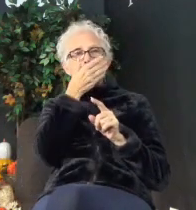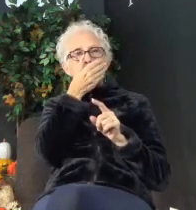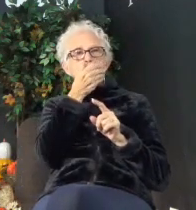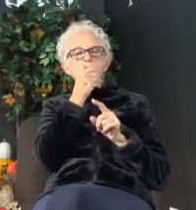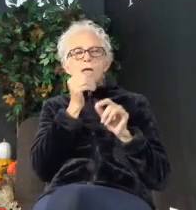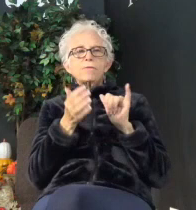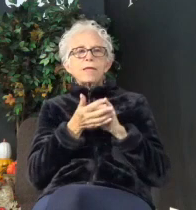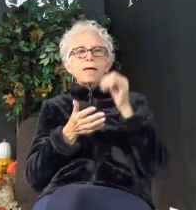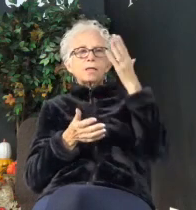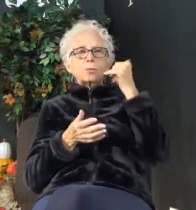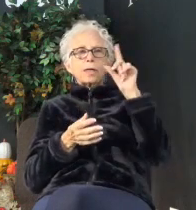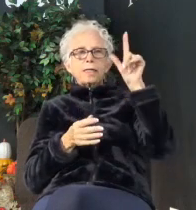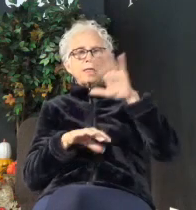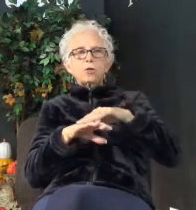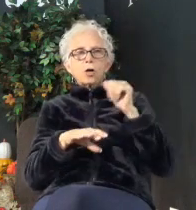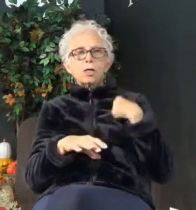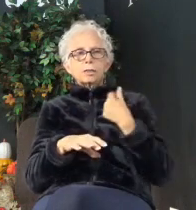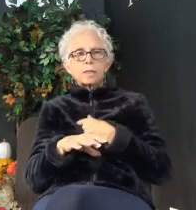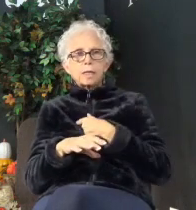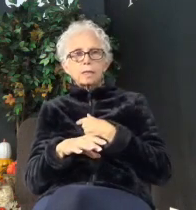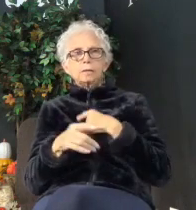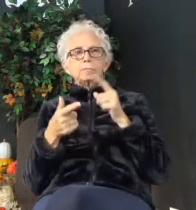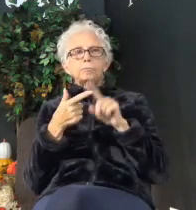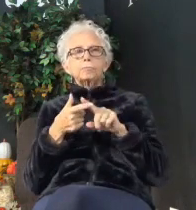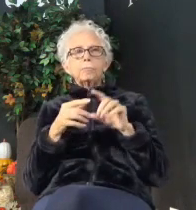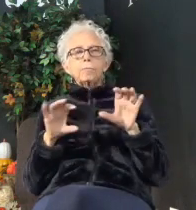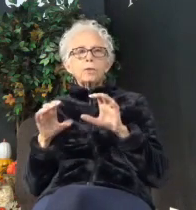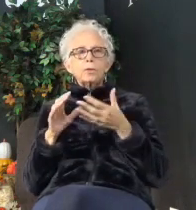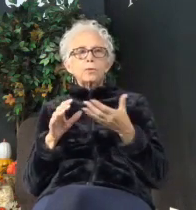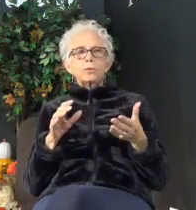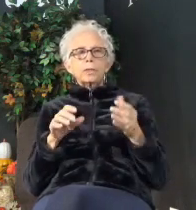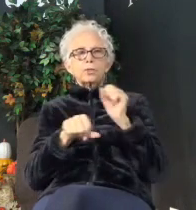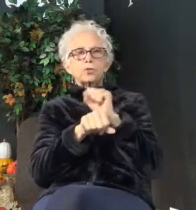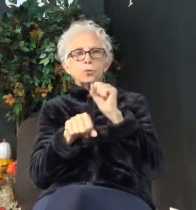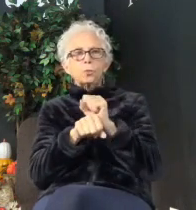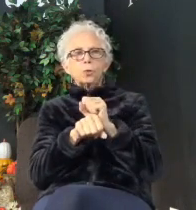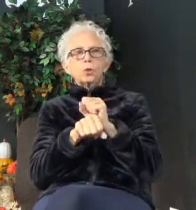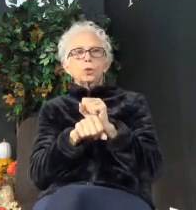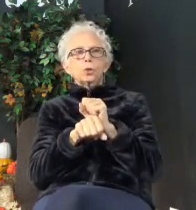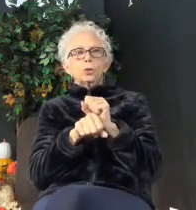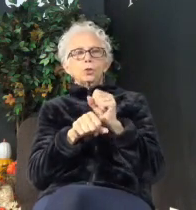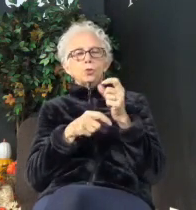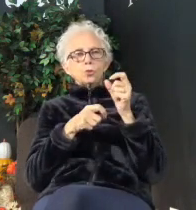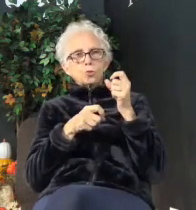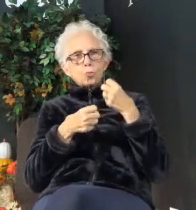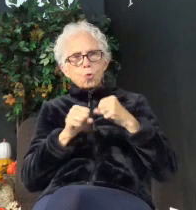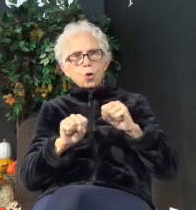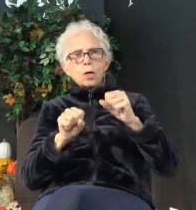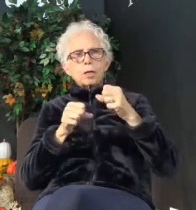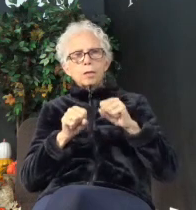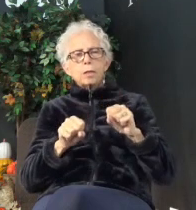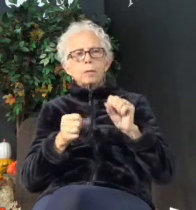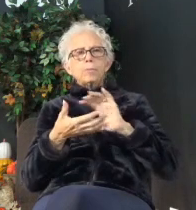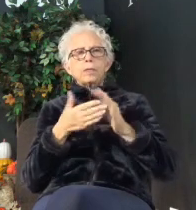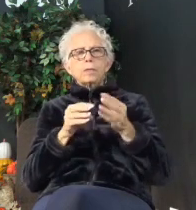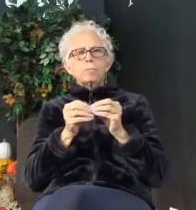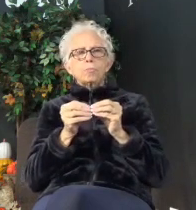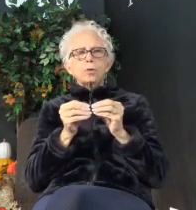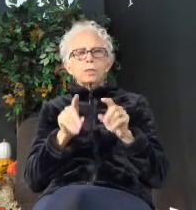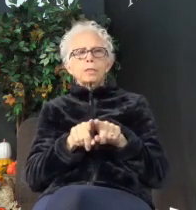why he calls us to do this, to work, to strive, to become more like Christ.